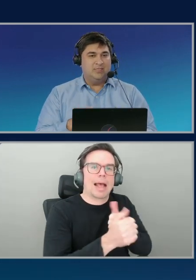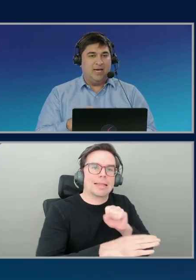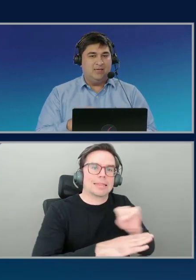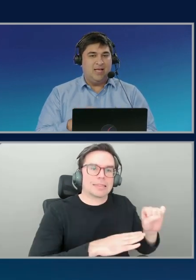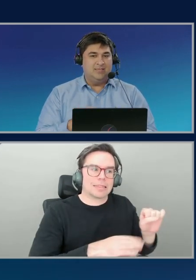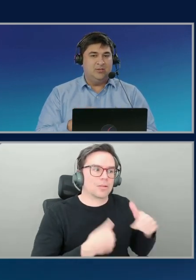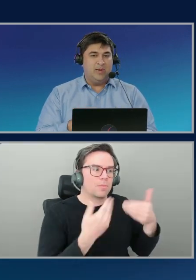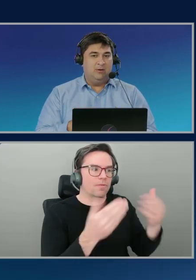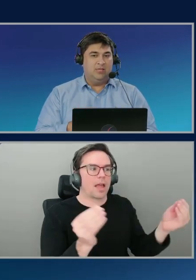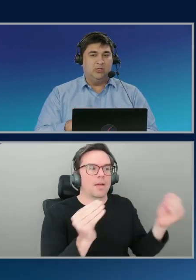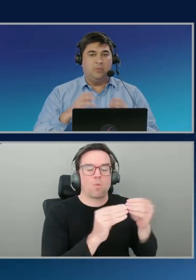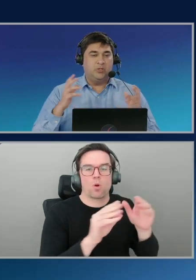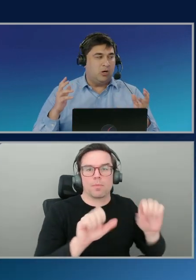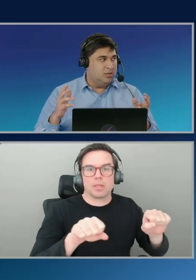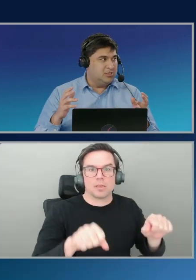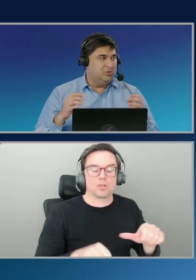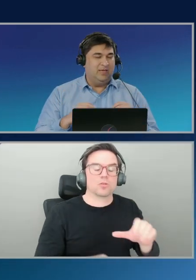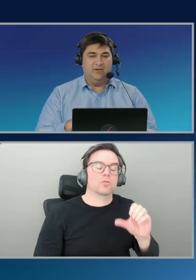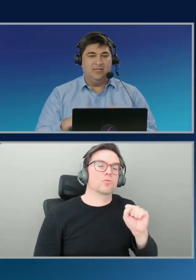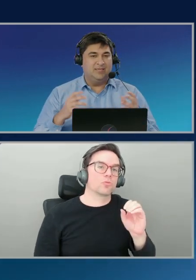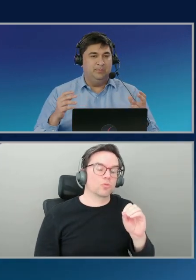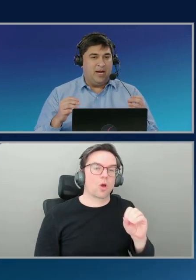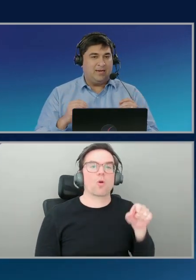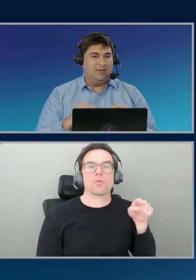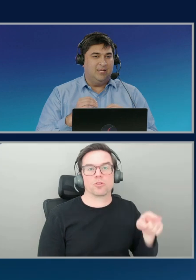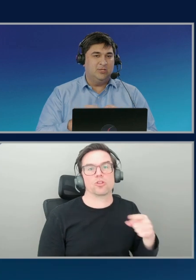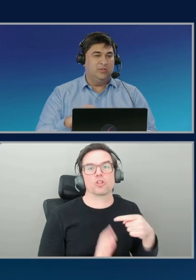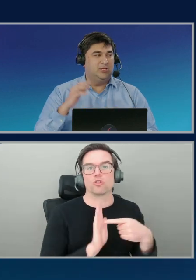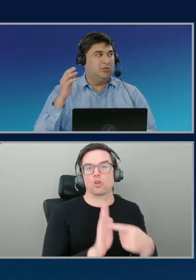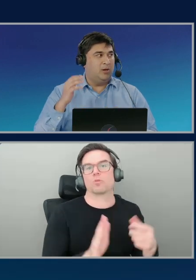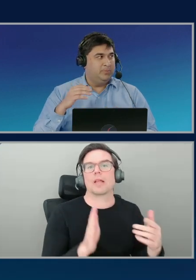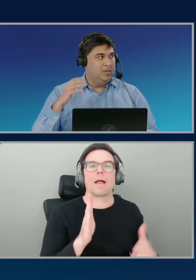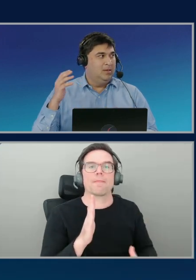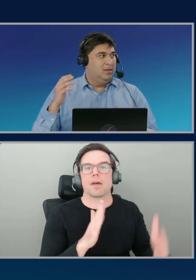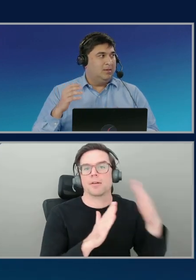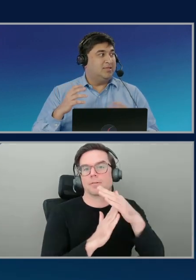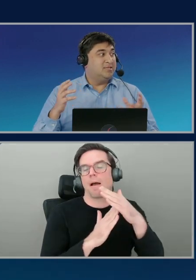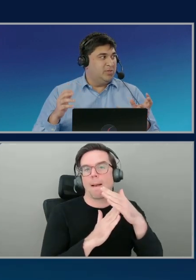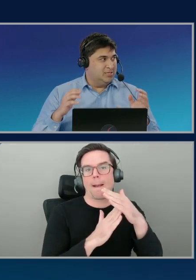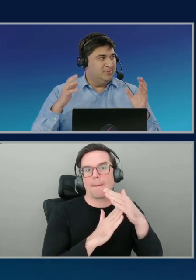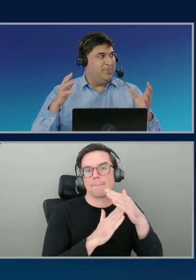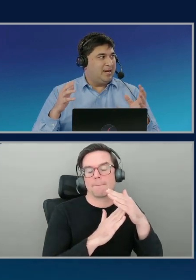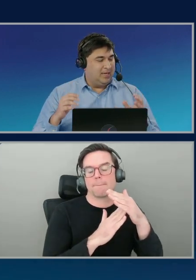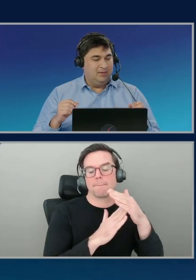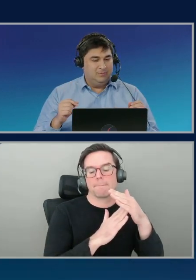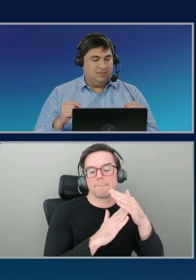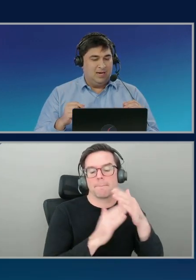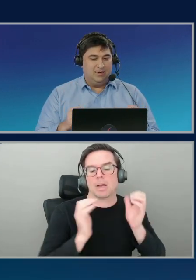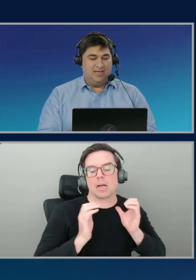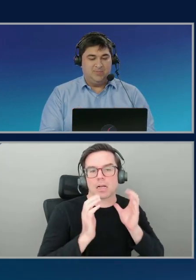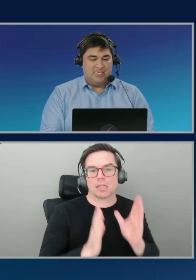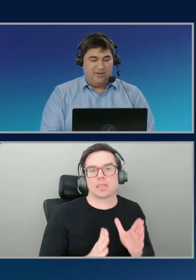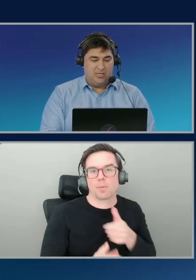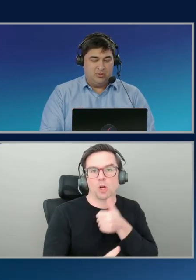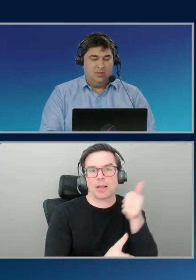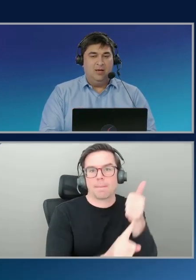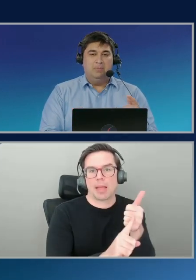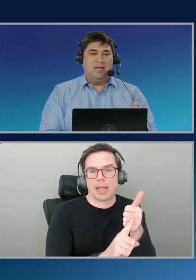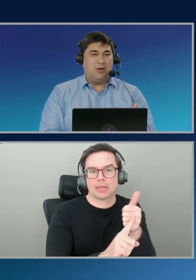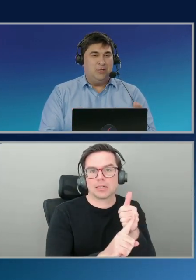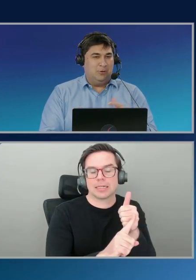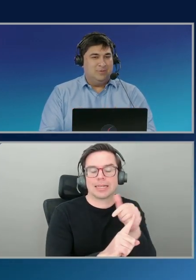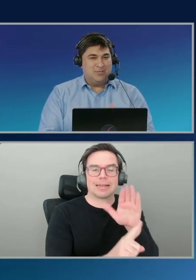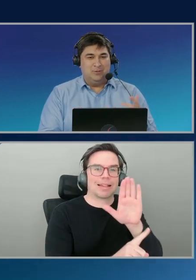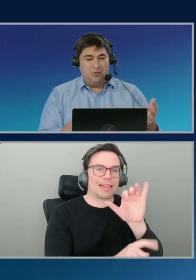contributor insight tells you about the top talker. So whenever there's an impact, tells you which are the top customers impacting that specific issue.